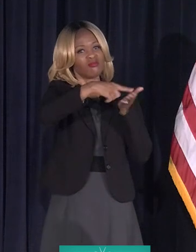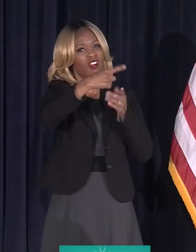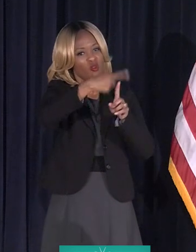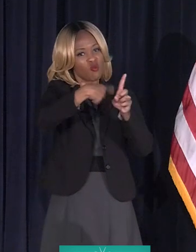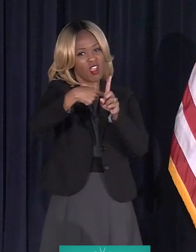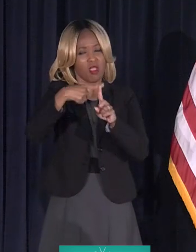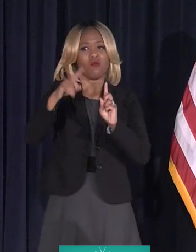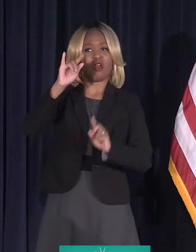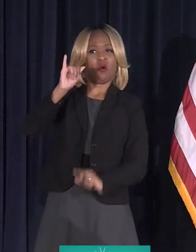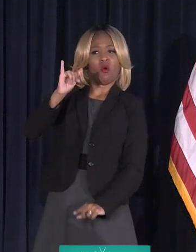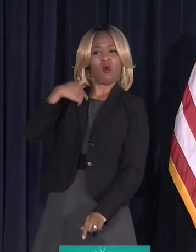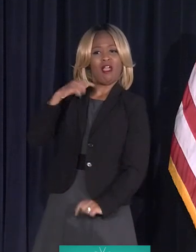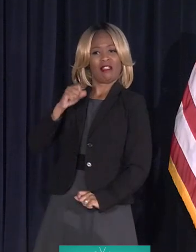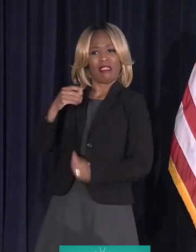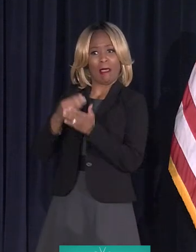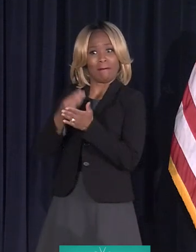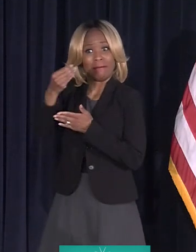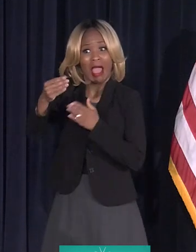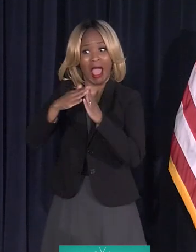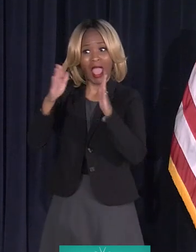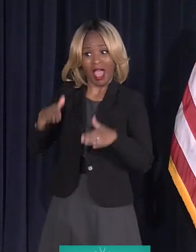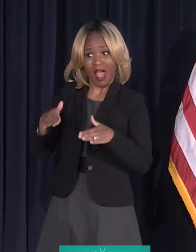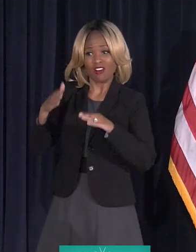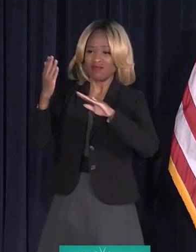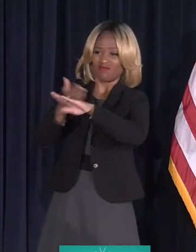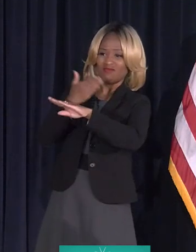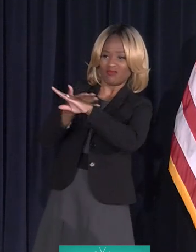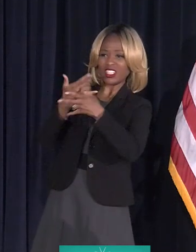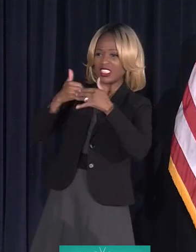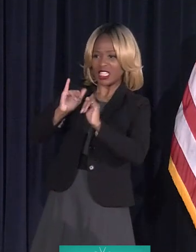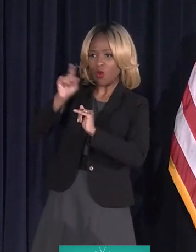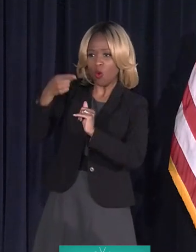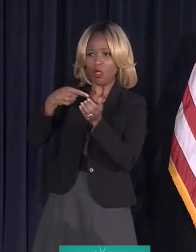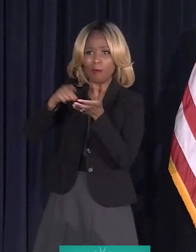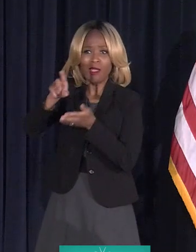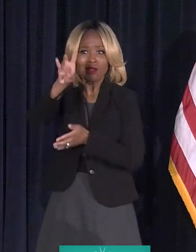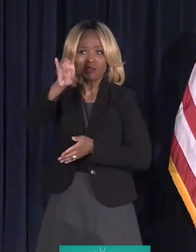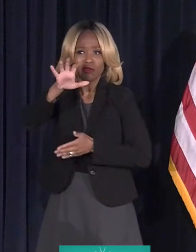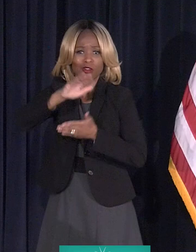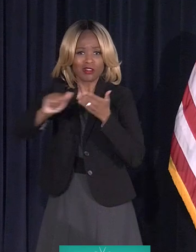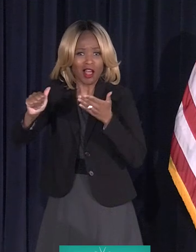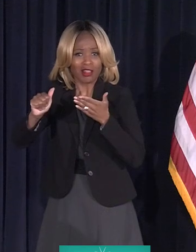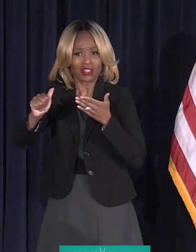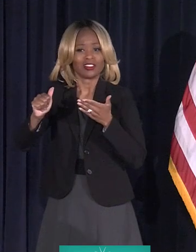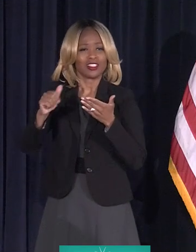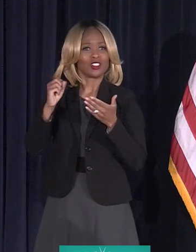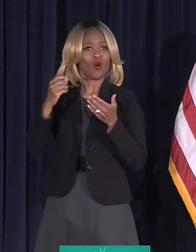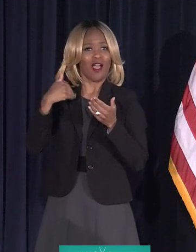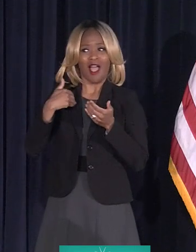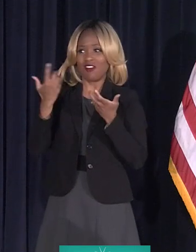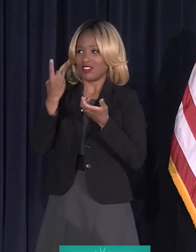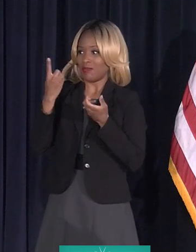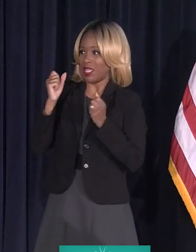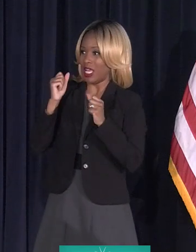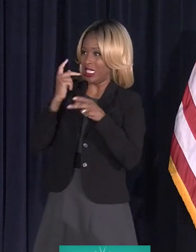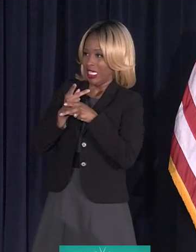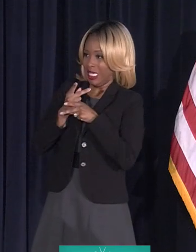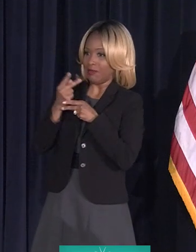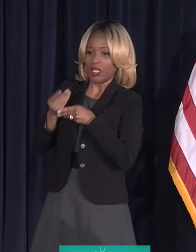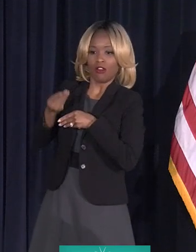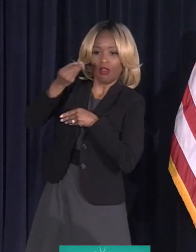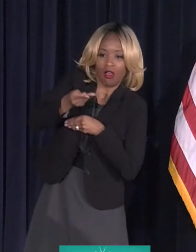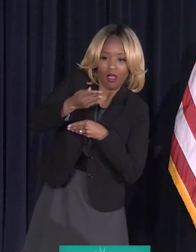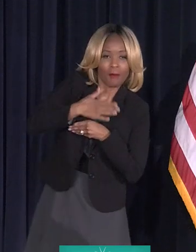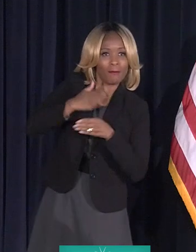can buy the house, fix it up, and still only pay $700 to $100 and come out ahead and have something to pass on to my kids. This house on Coralville,